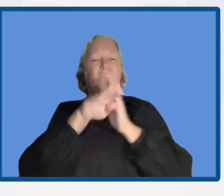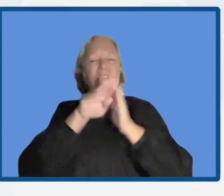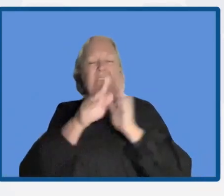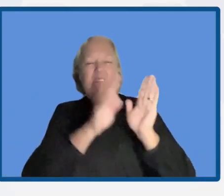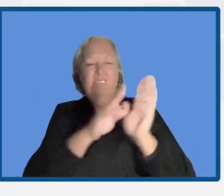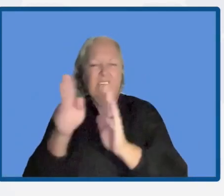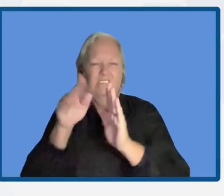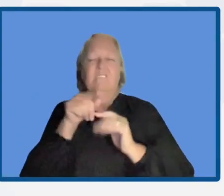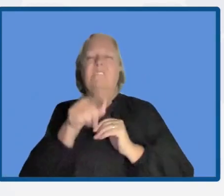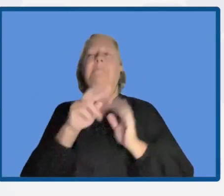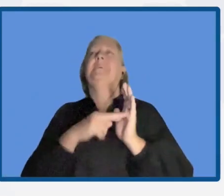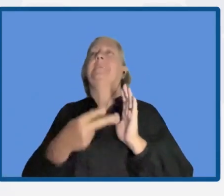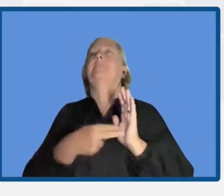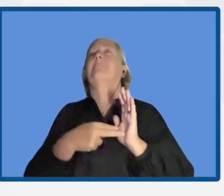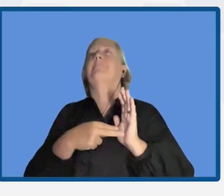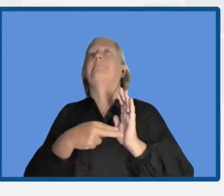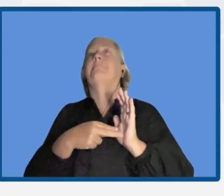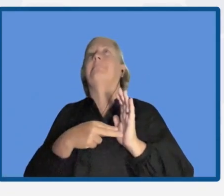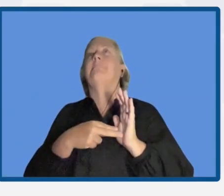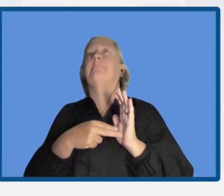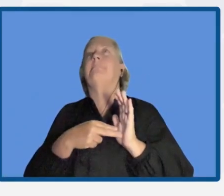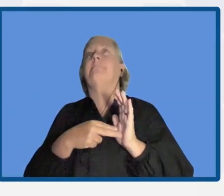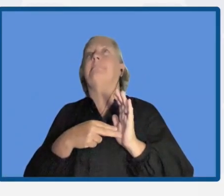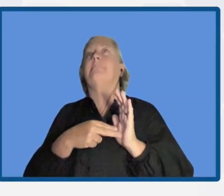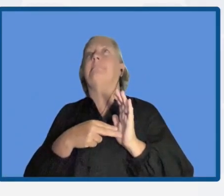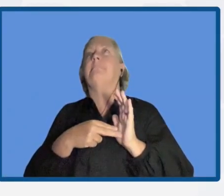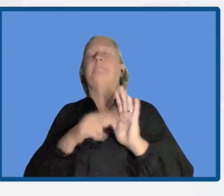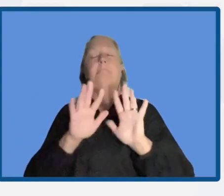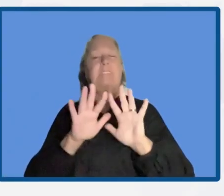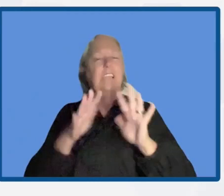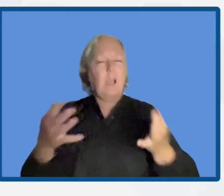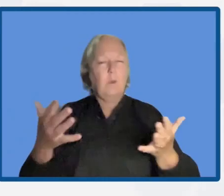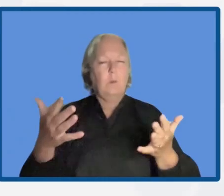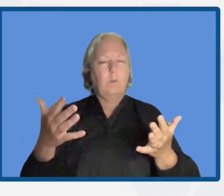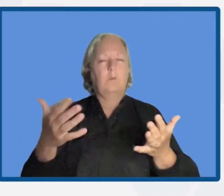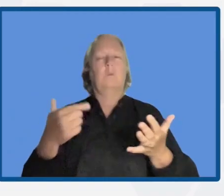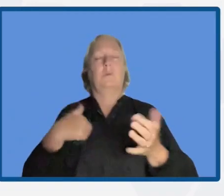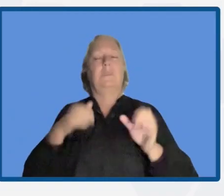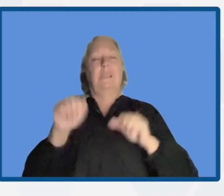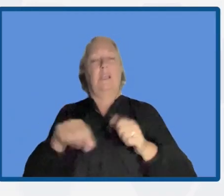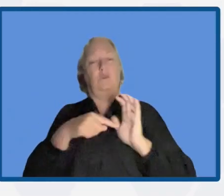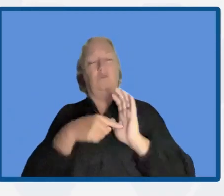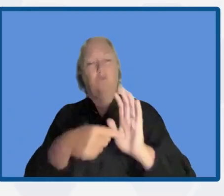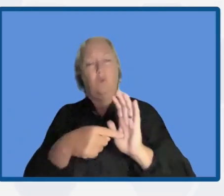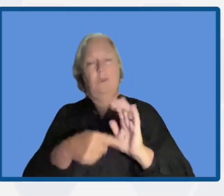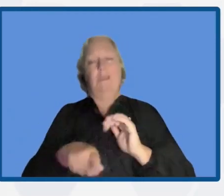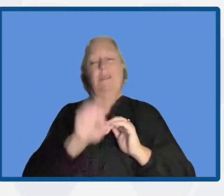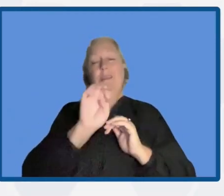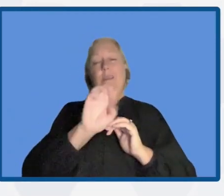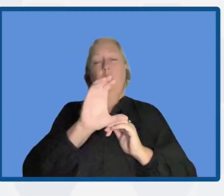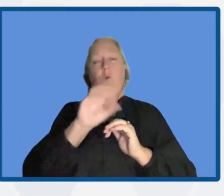how we can highlight the role of ecosystems in